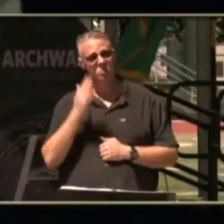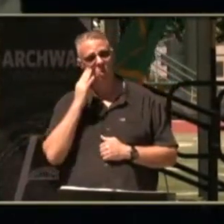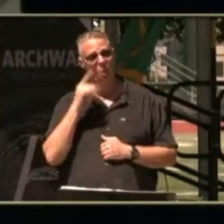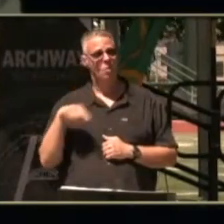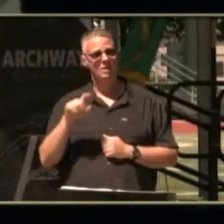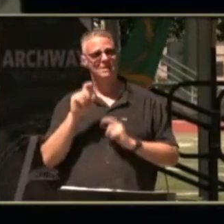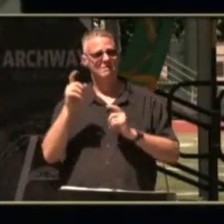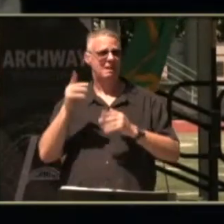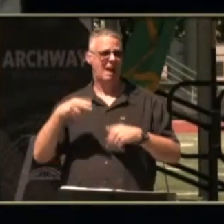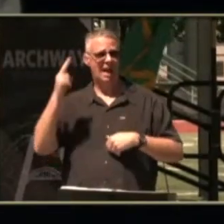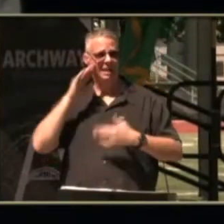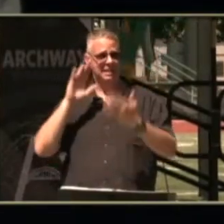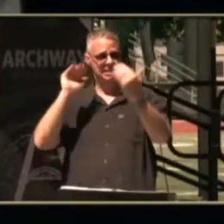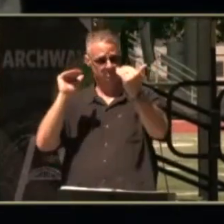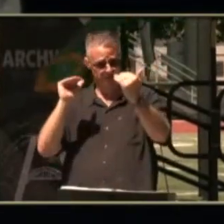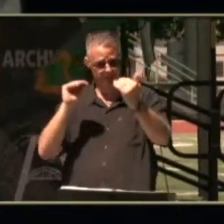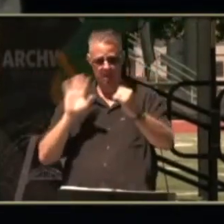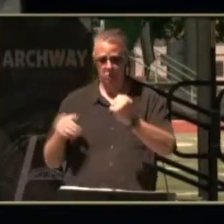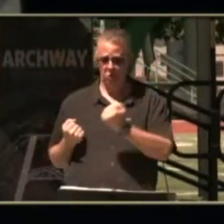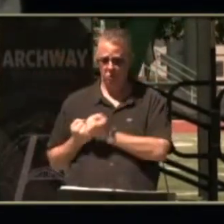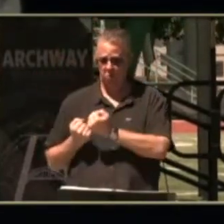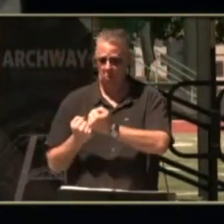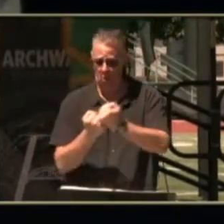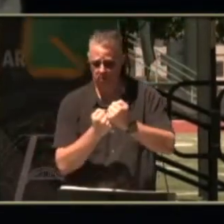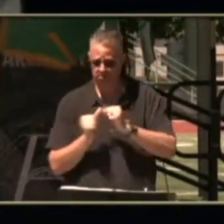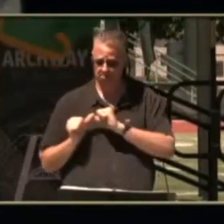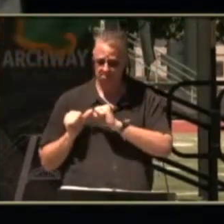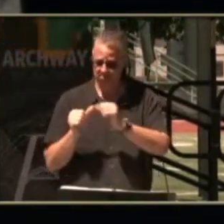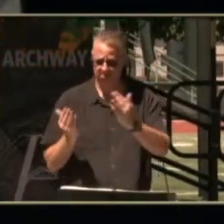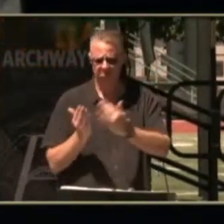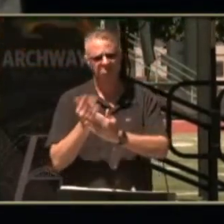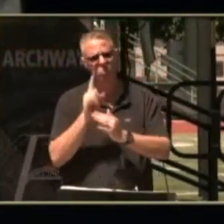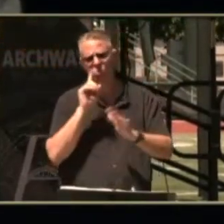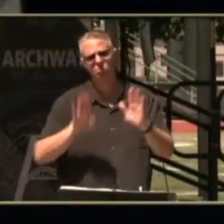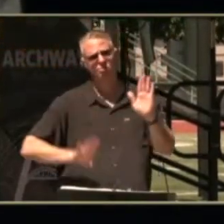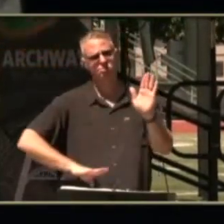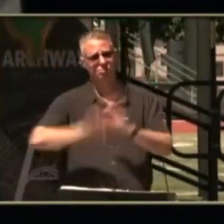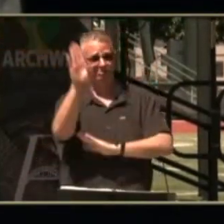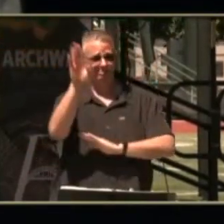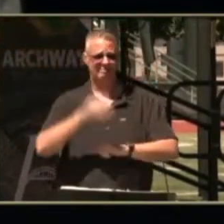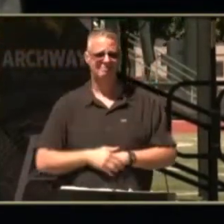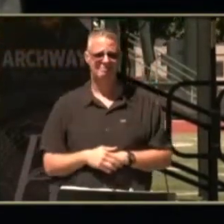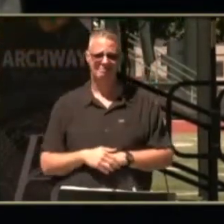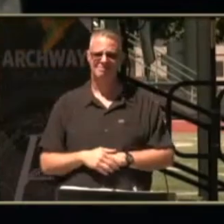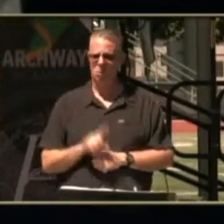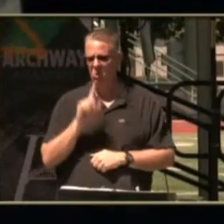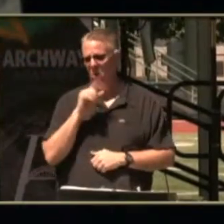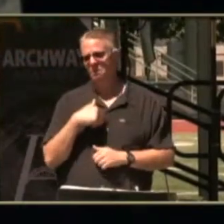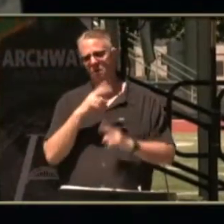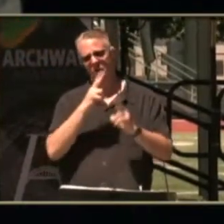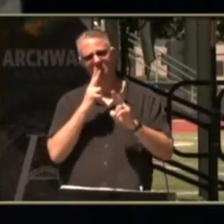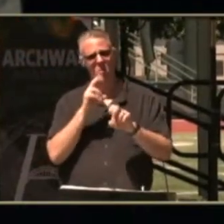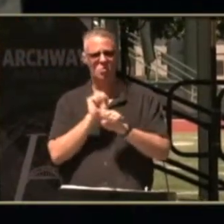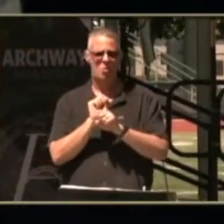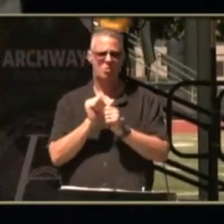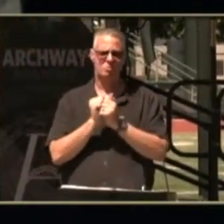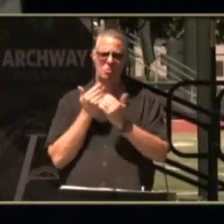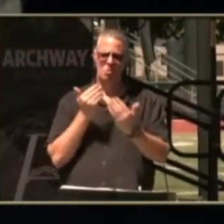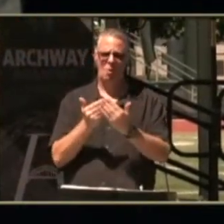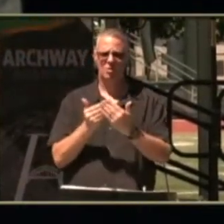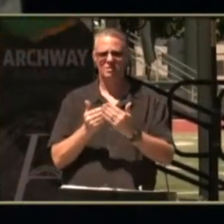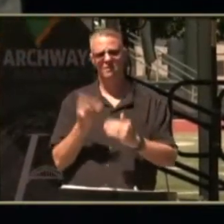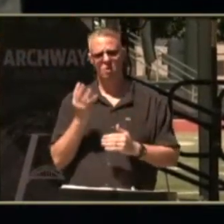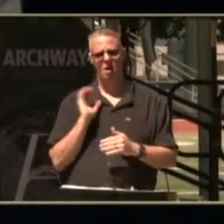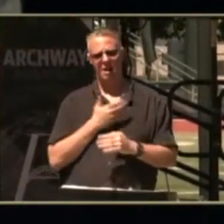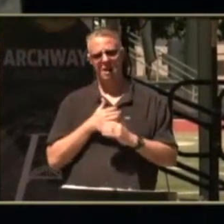high expectations and the supports they need along the way they thrive it has been such a pleasure getting to work so closely with four of our